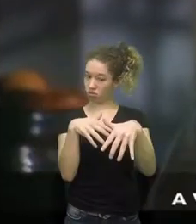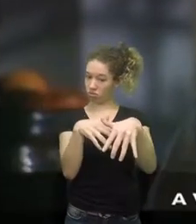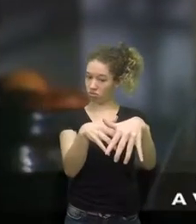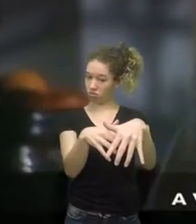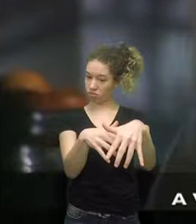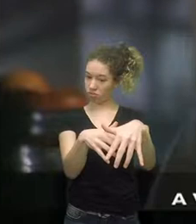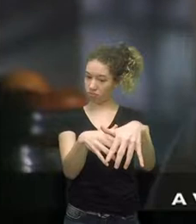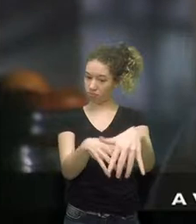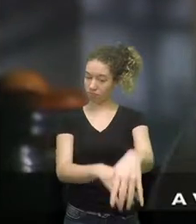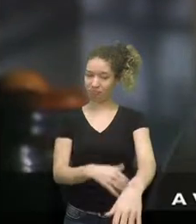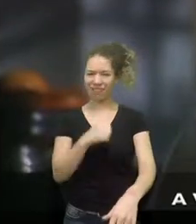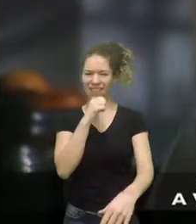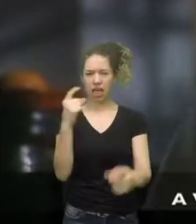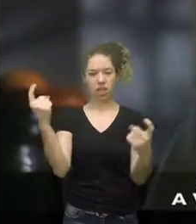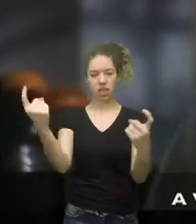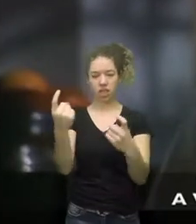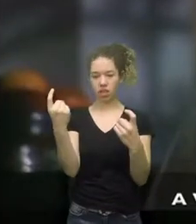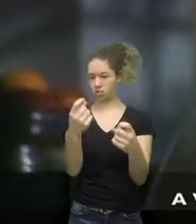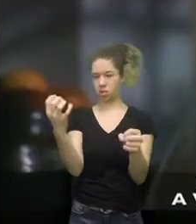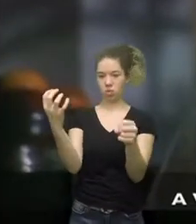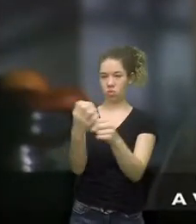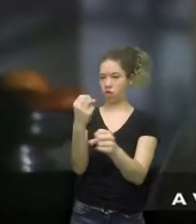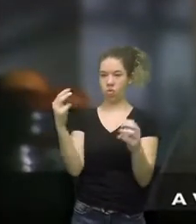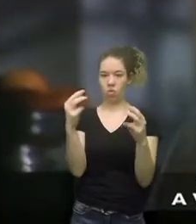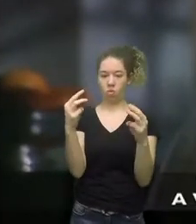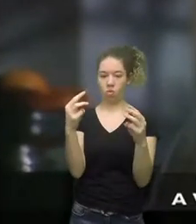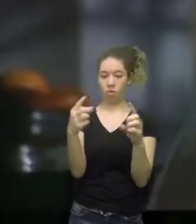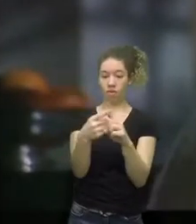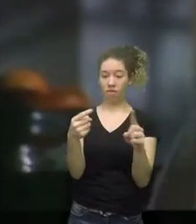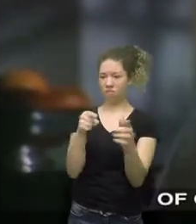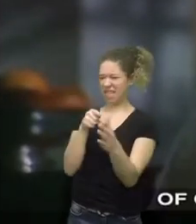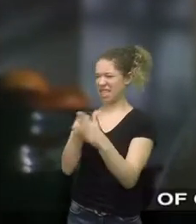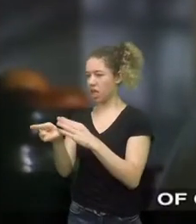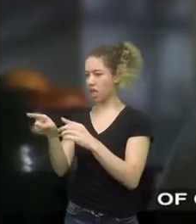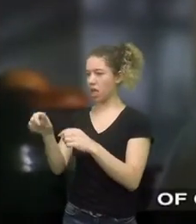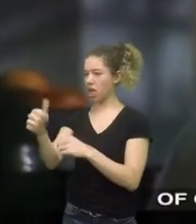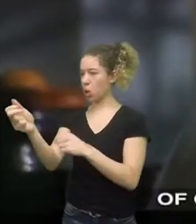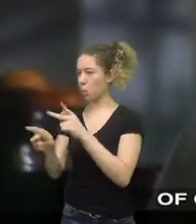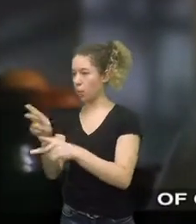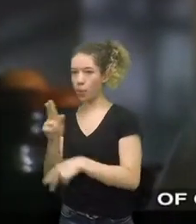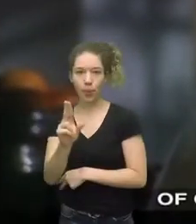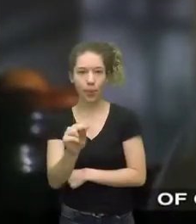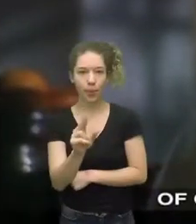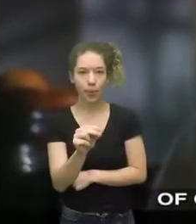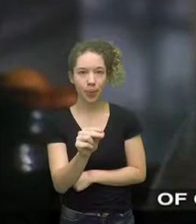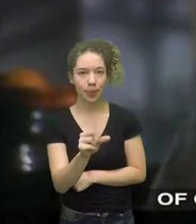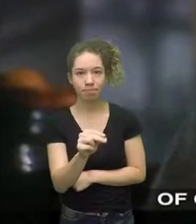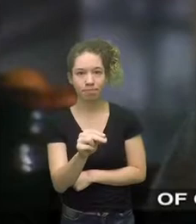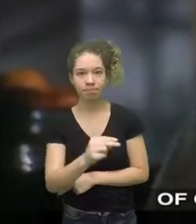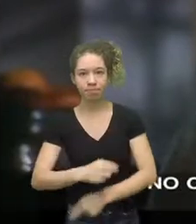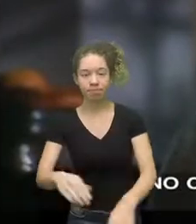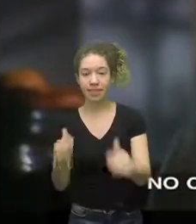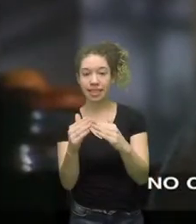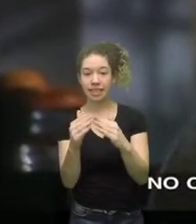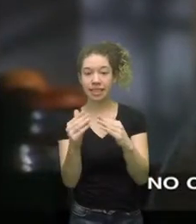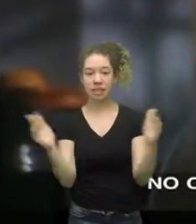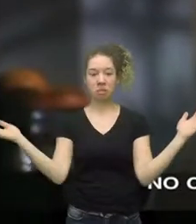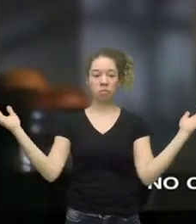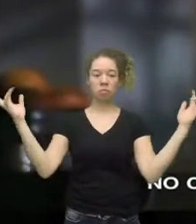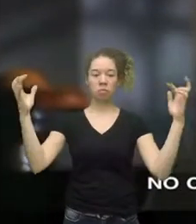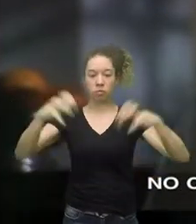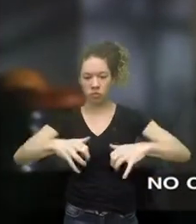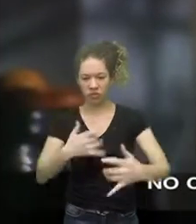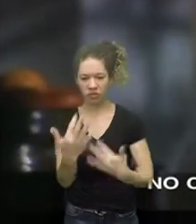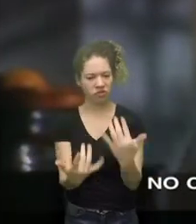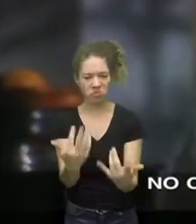it. We are not glorifying a victory won in the blood of one people over another. No city